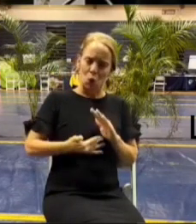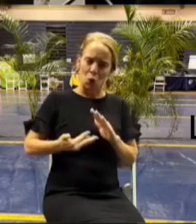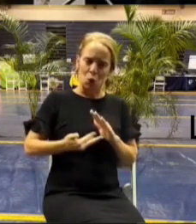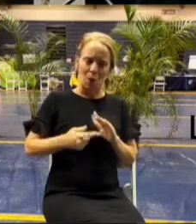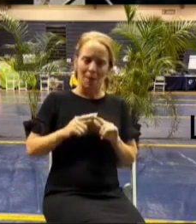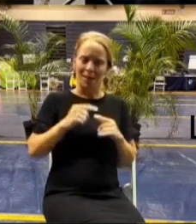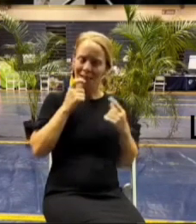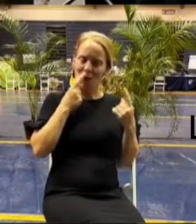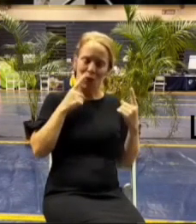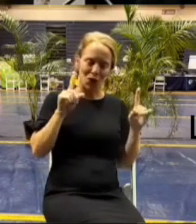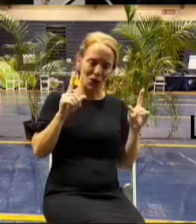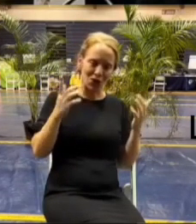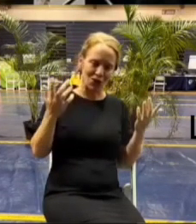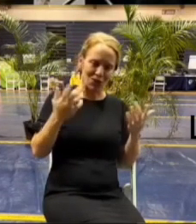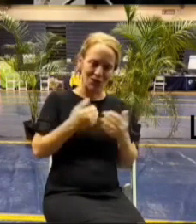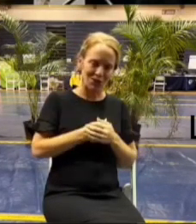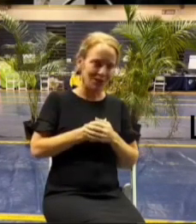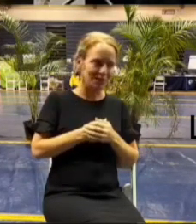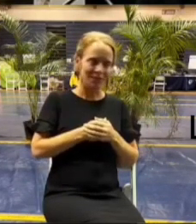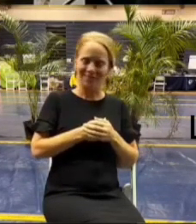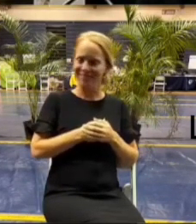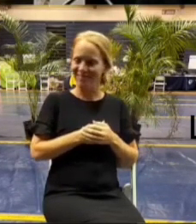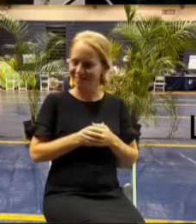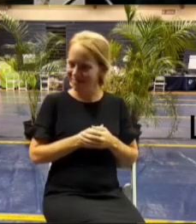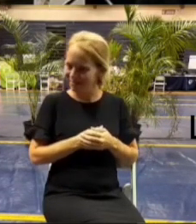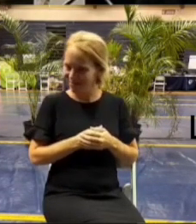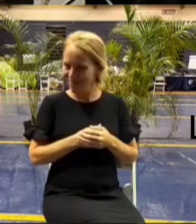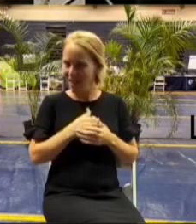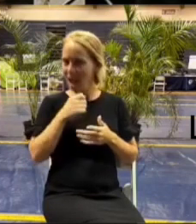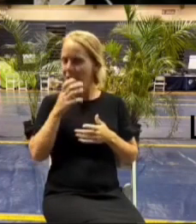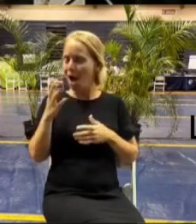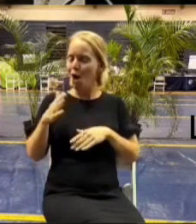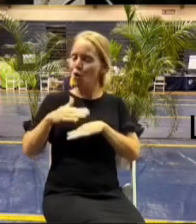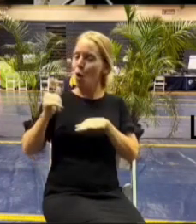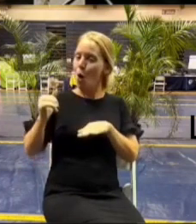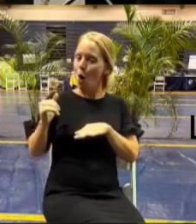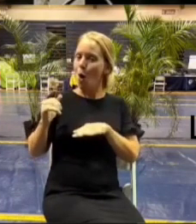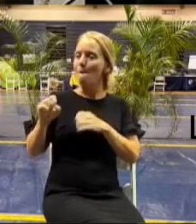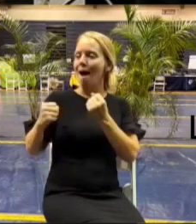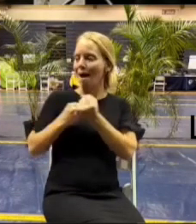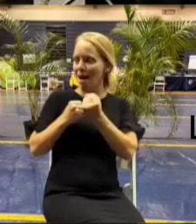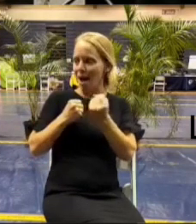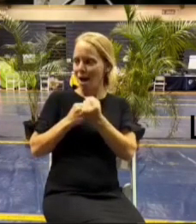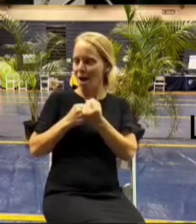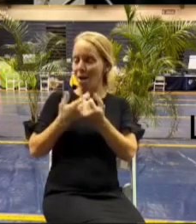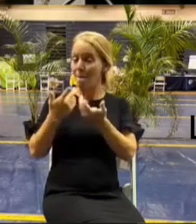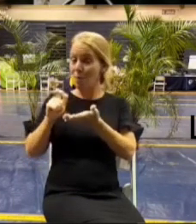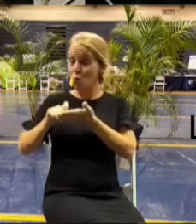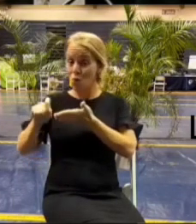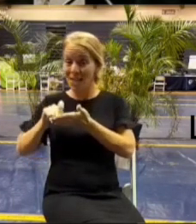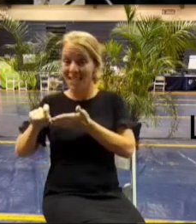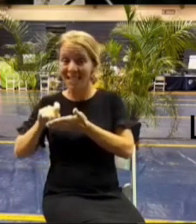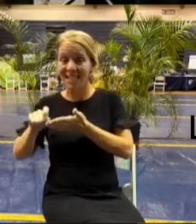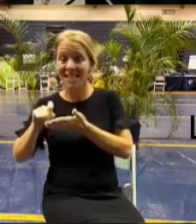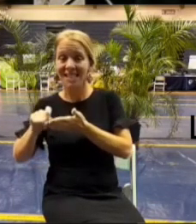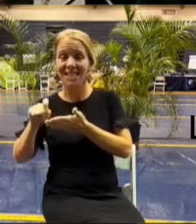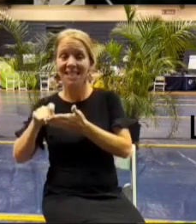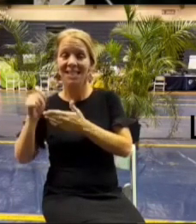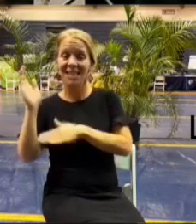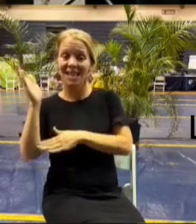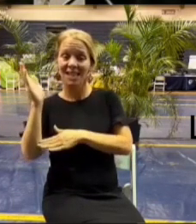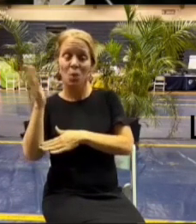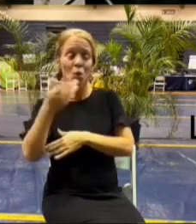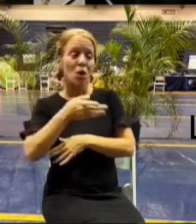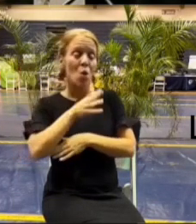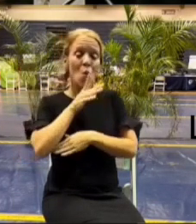so i'm calling for backup um whether it's written testimony oral